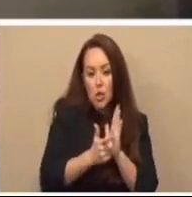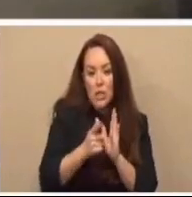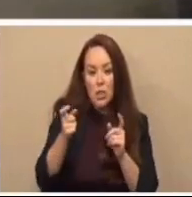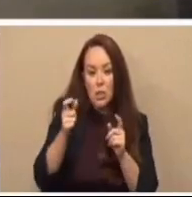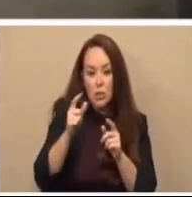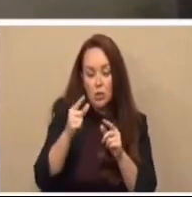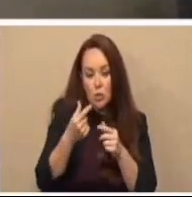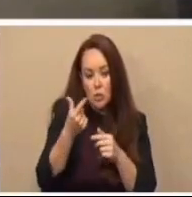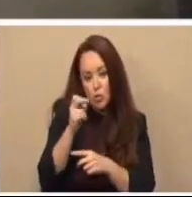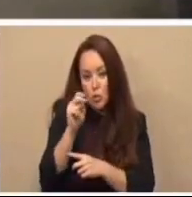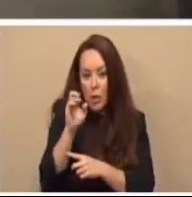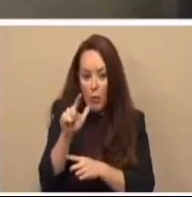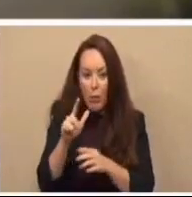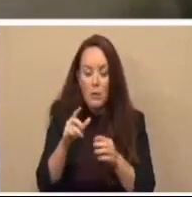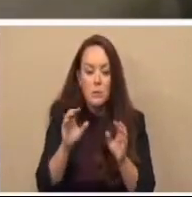office.